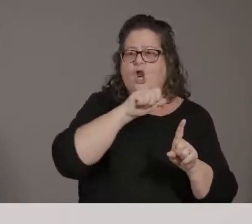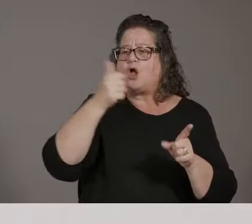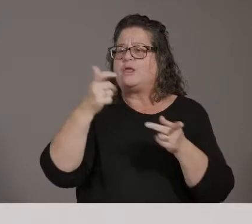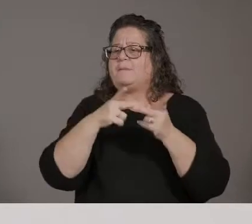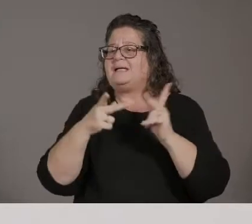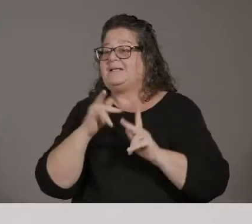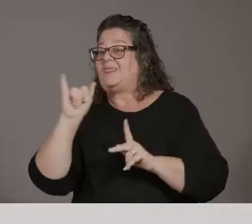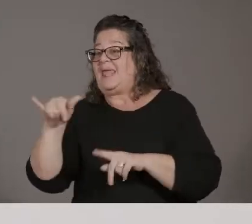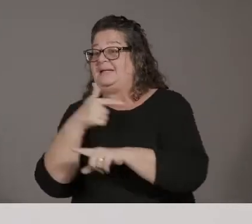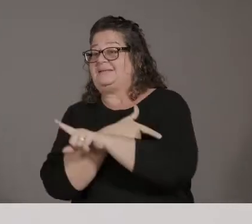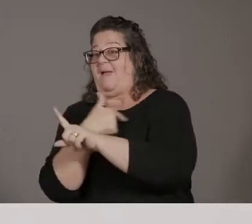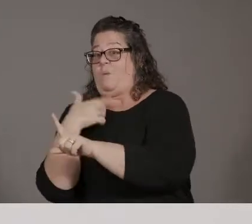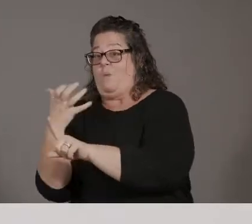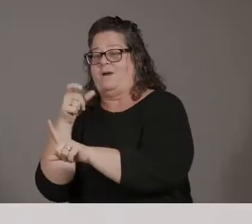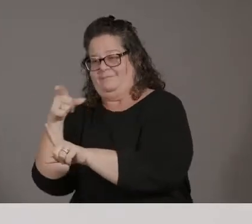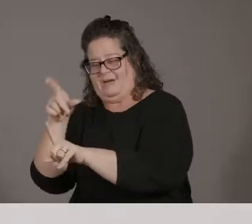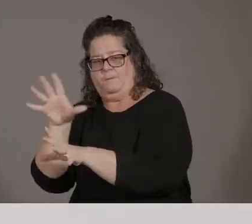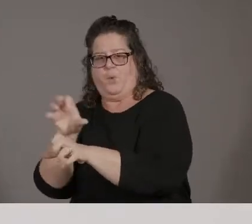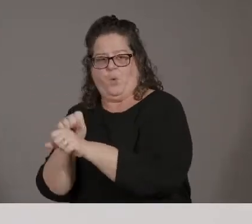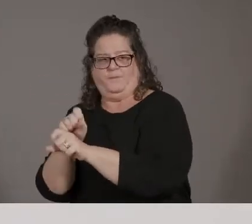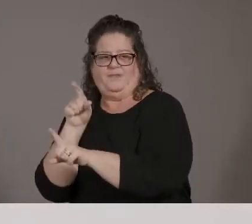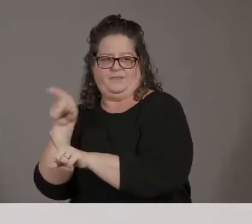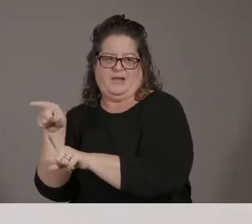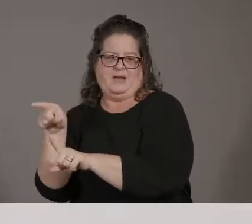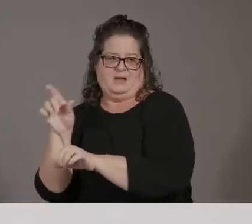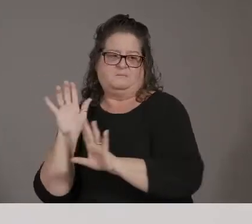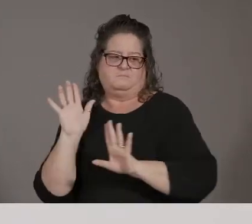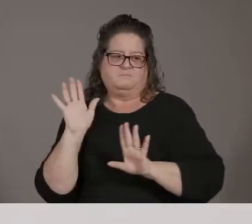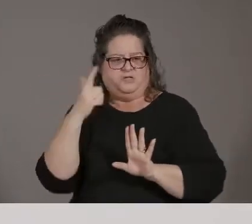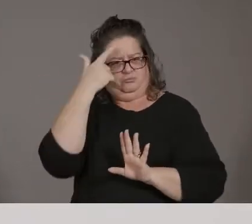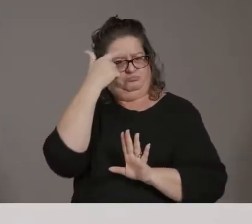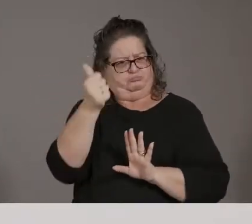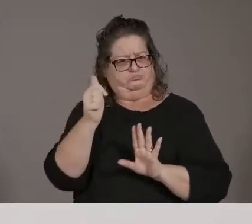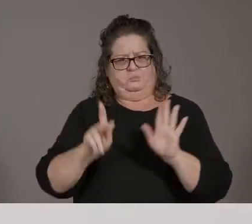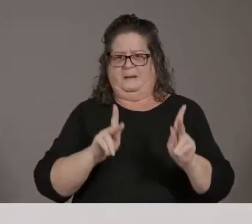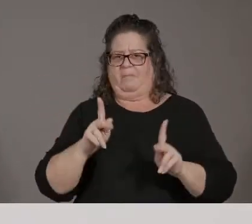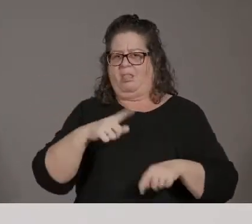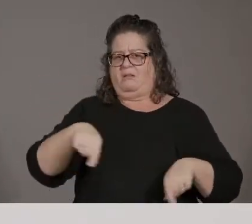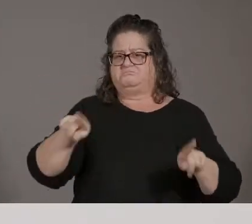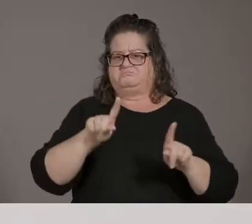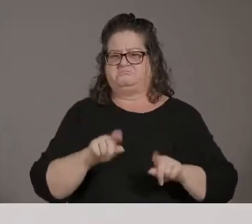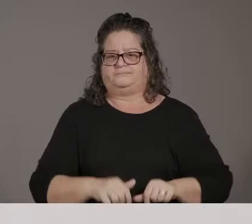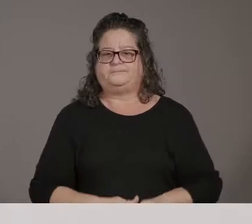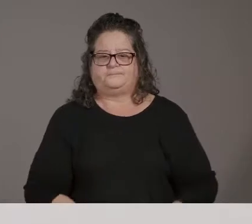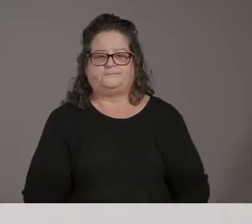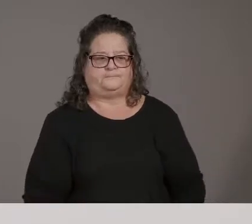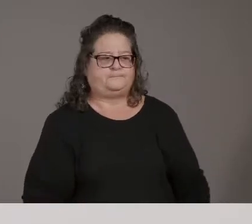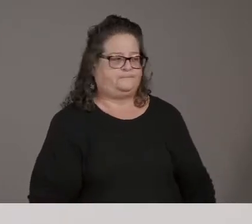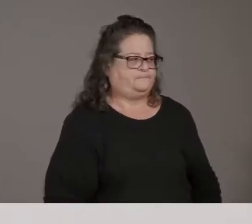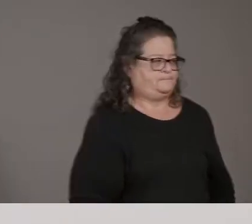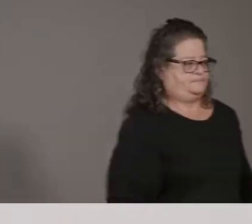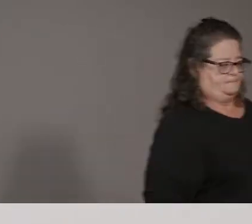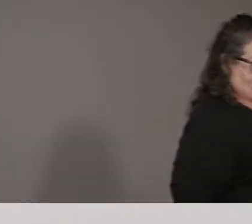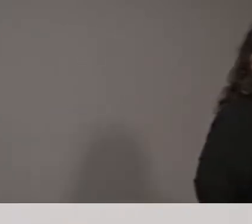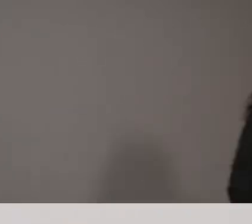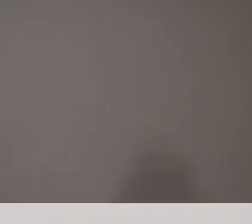one of the different doses, um, that, that would be their prerogative to do that. Thank you. Okay.